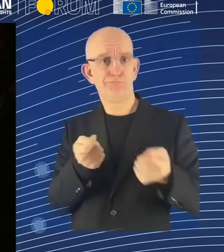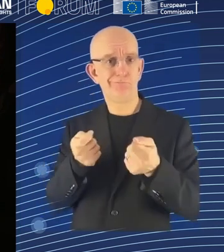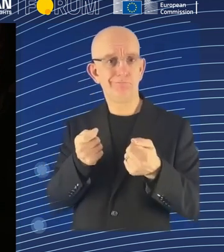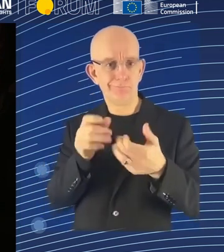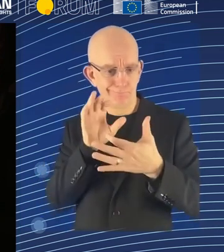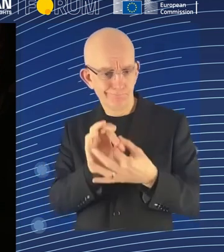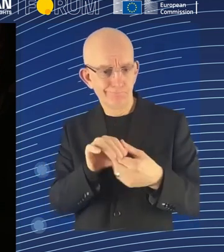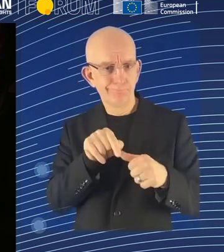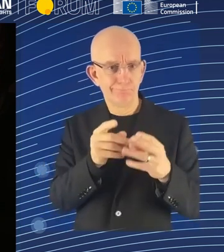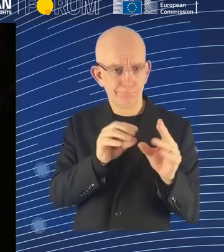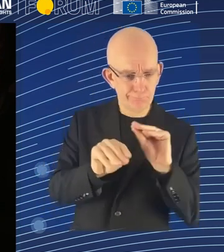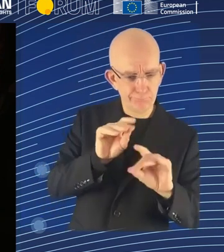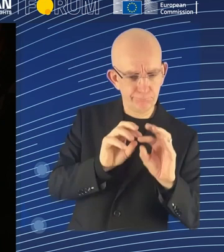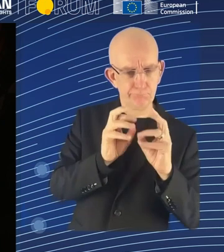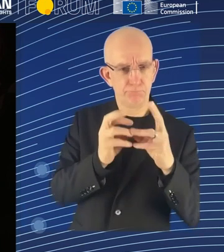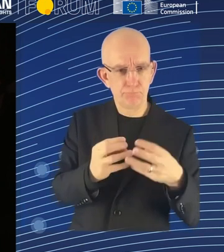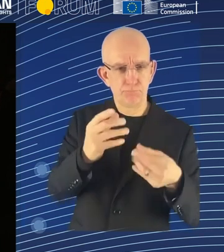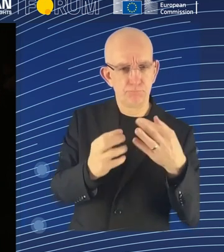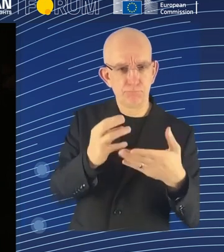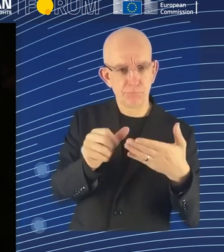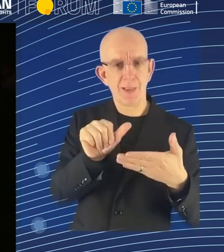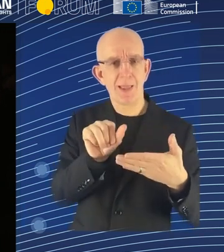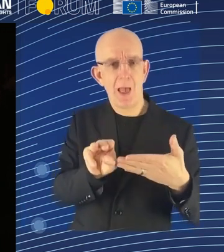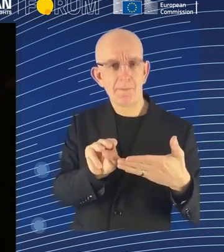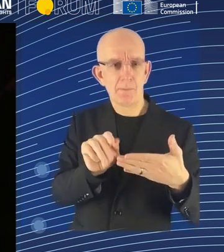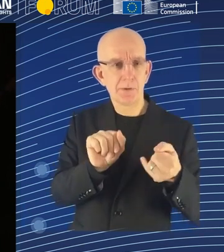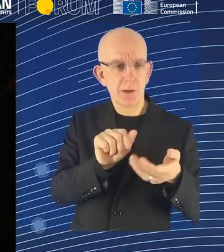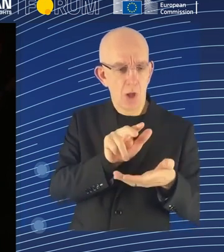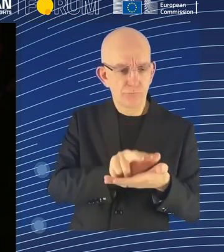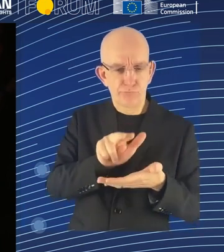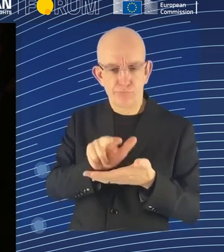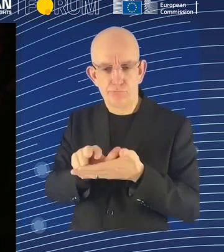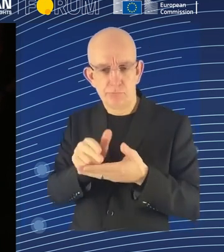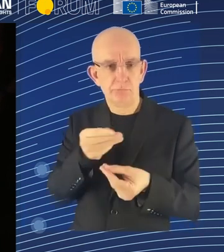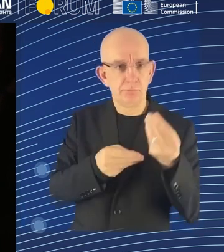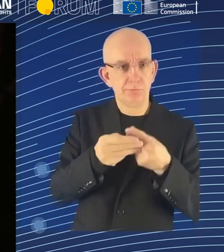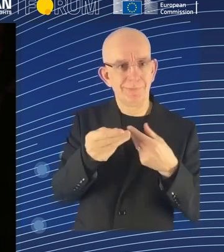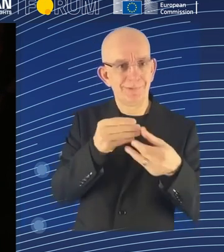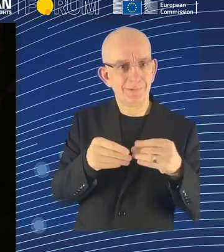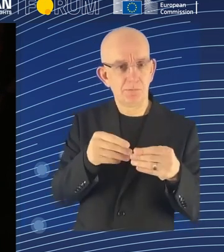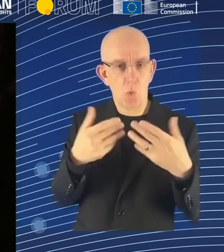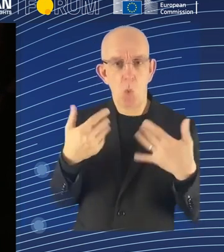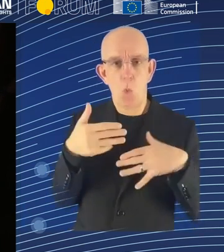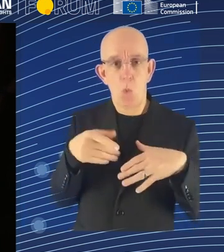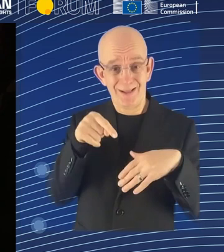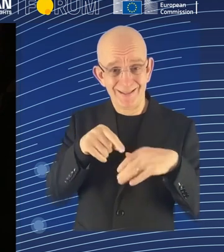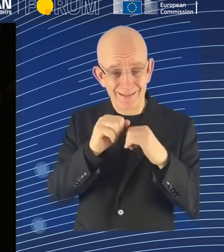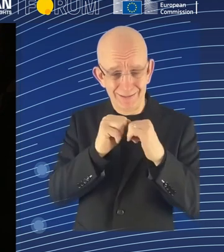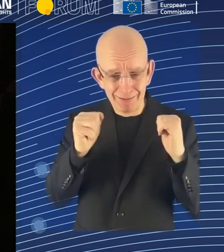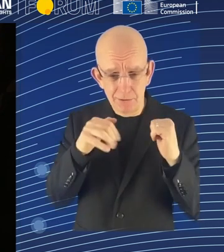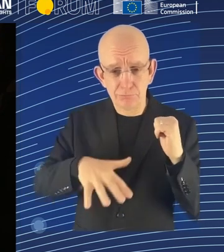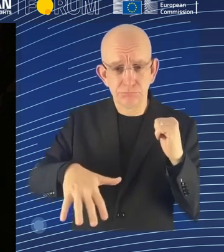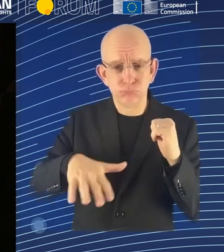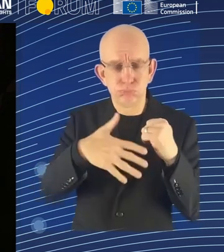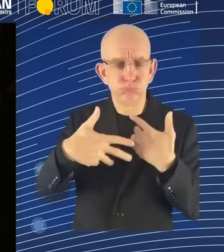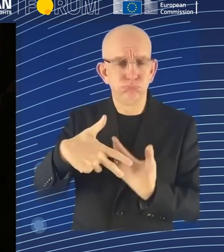far seems to have escaped all of the regulatory frameworks that we've developed, and potentially even those that we're proposing today. The